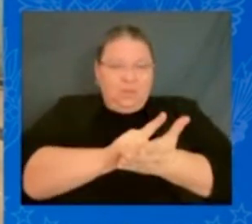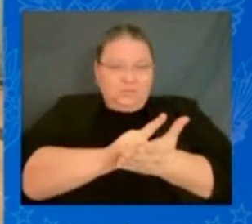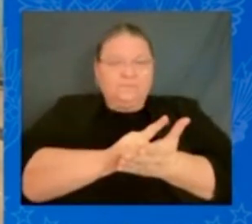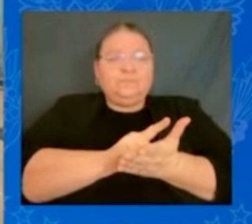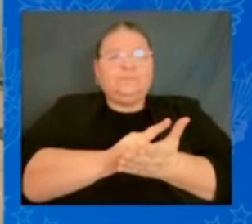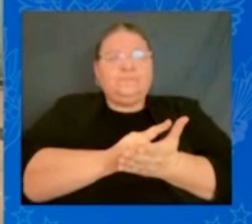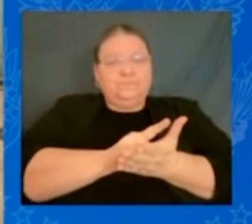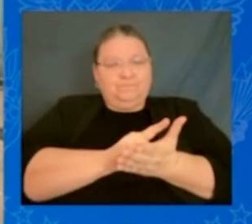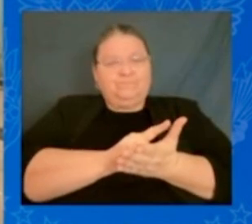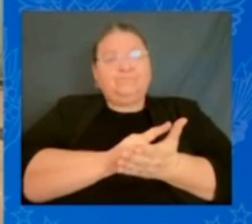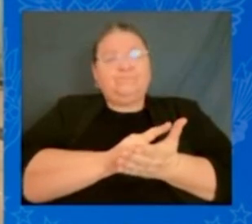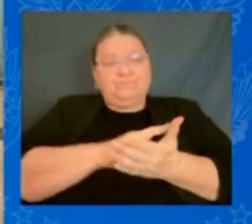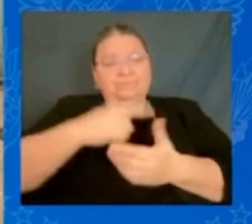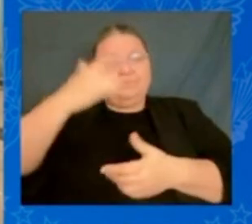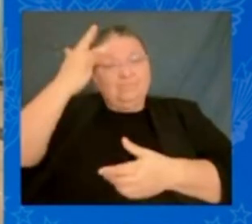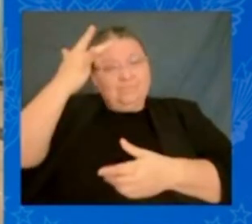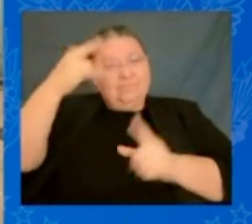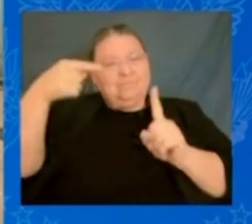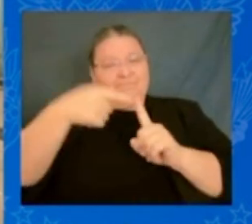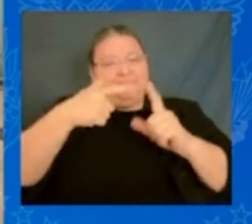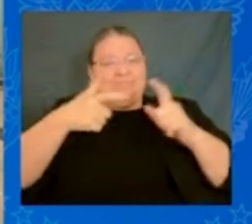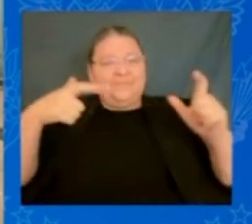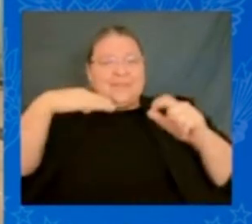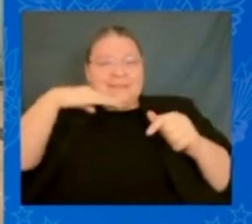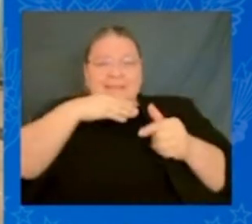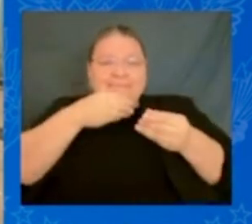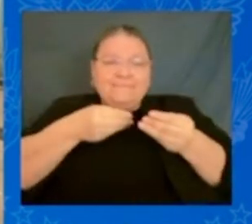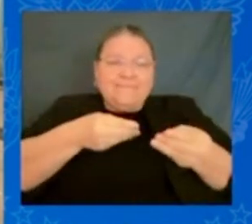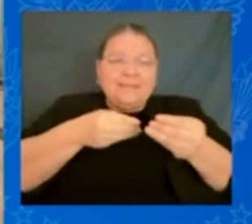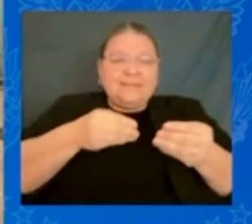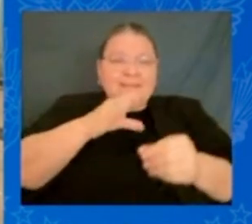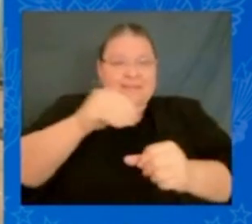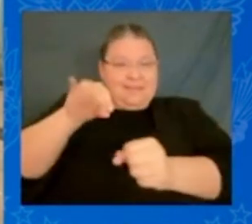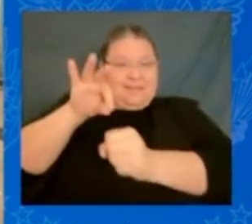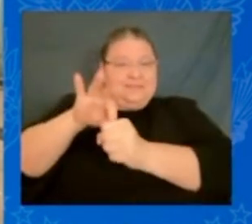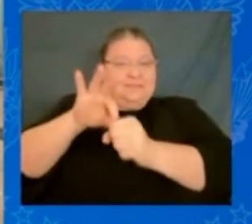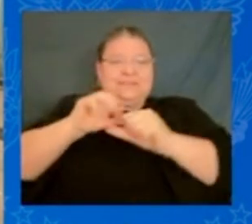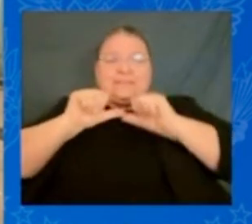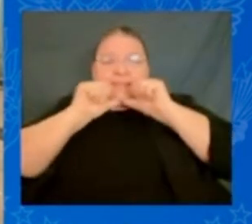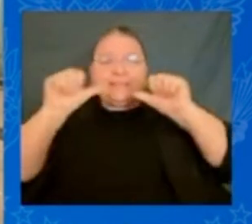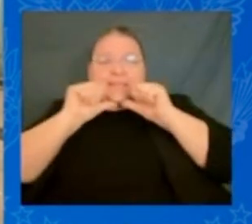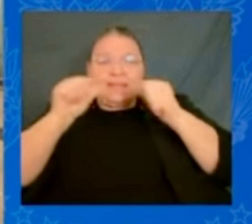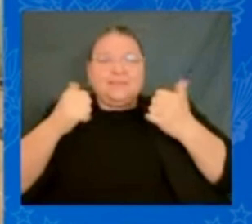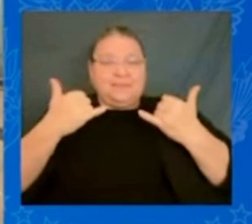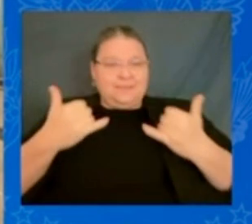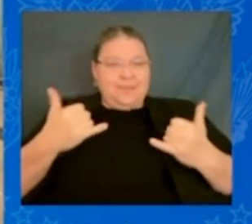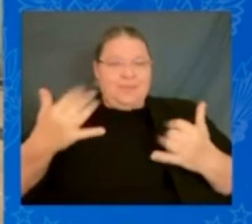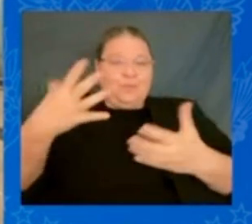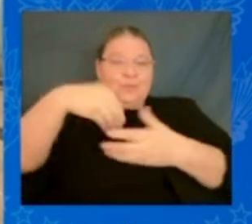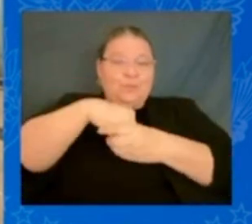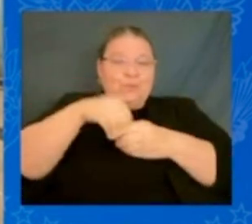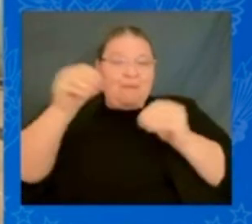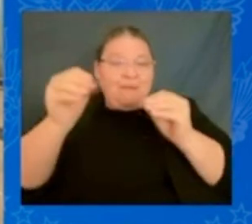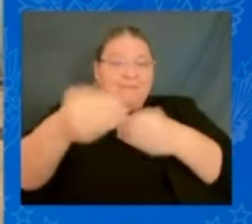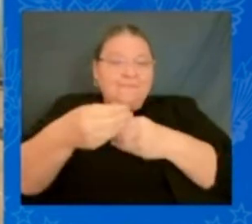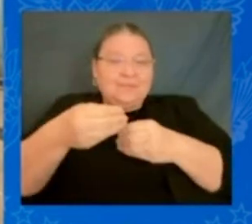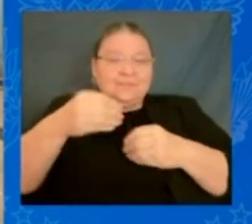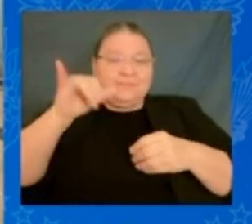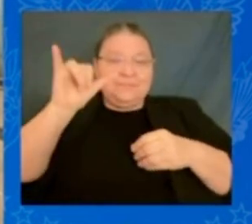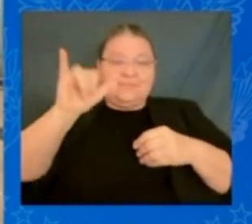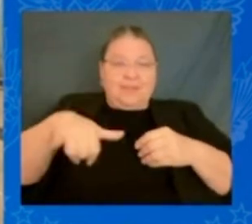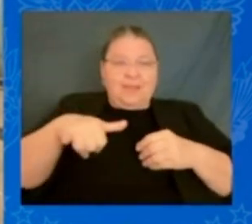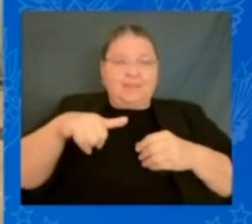and the election deniers now elected to office. The new law here in